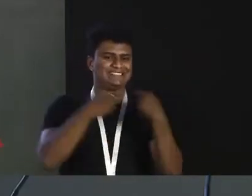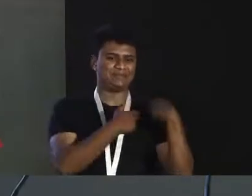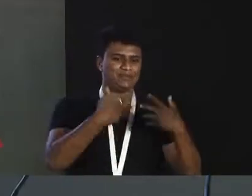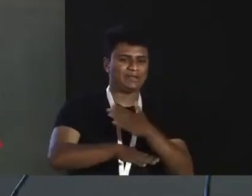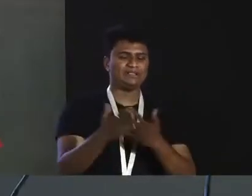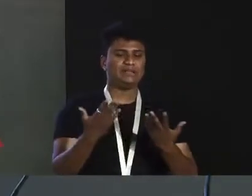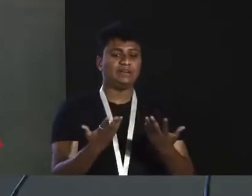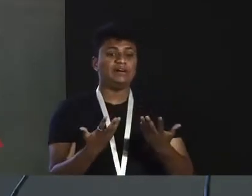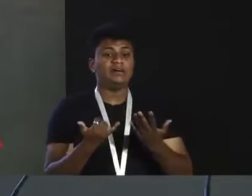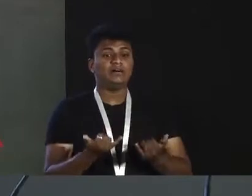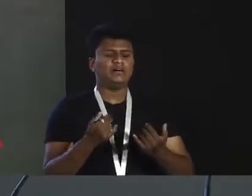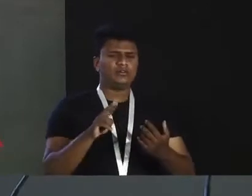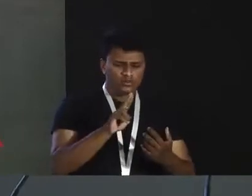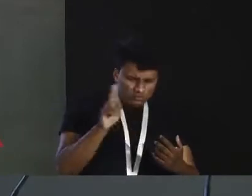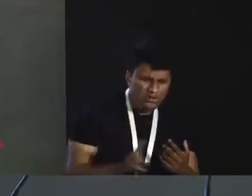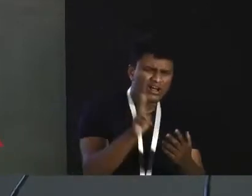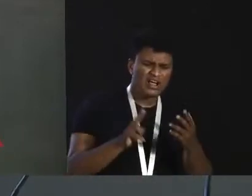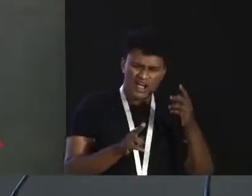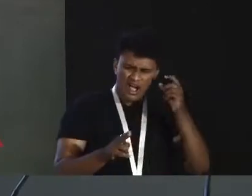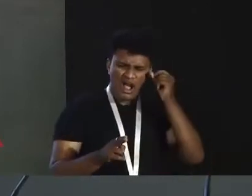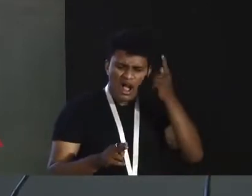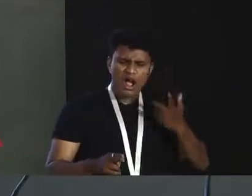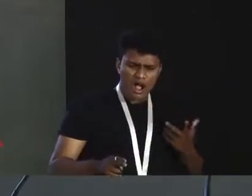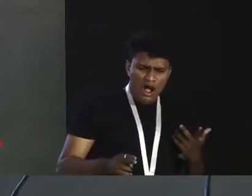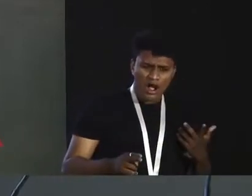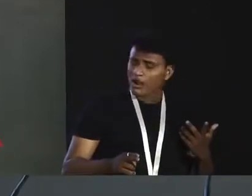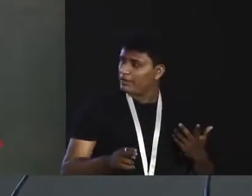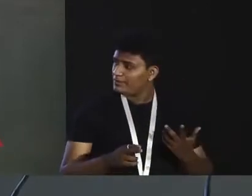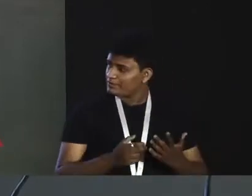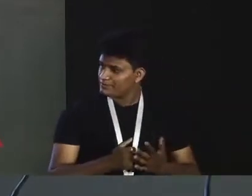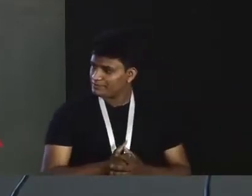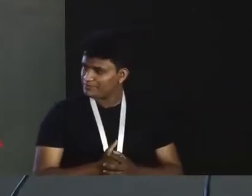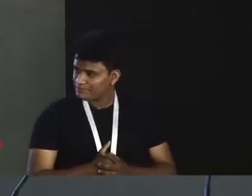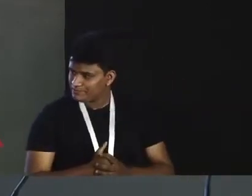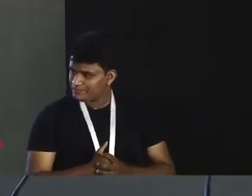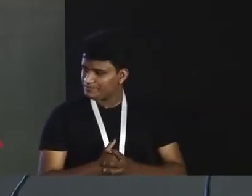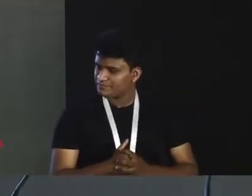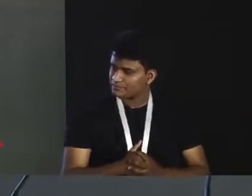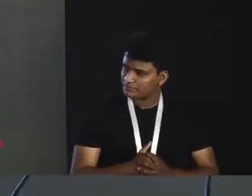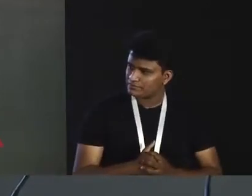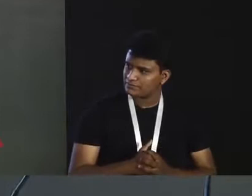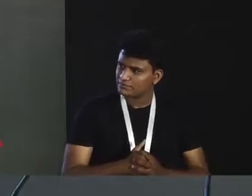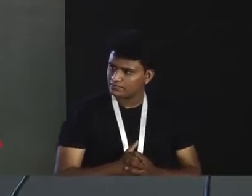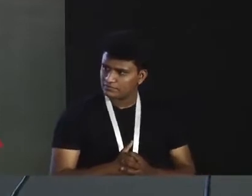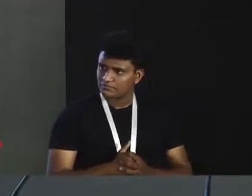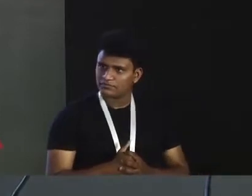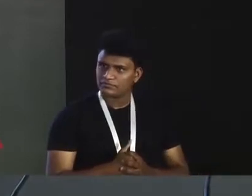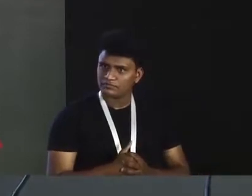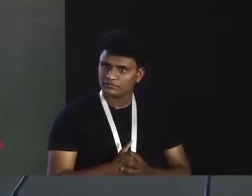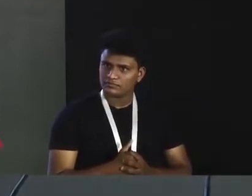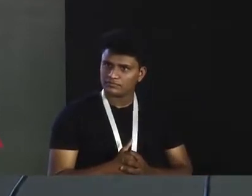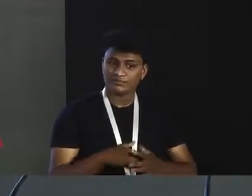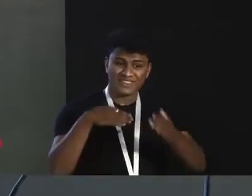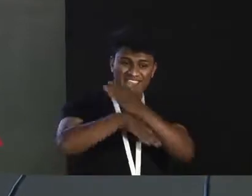Then, when people started imaging the brain, they realized, oh, wait a minute, not the case. Our neurons are